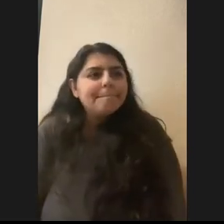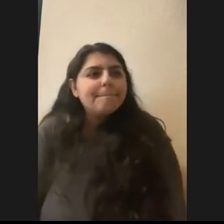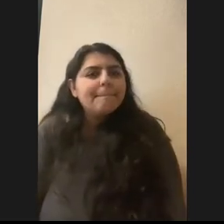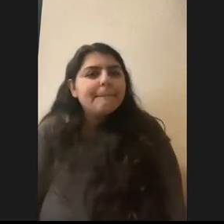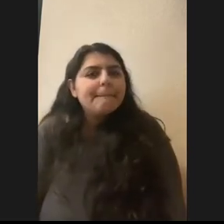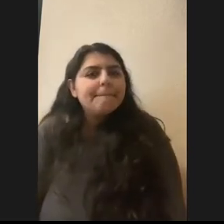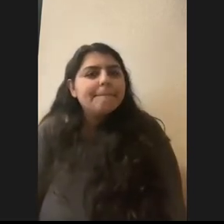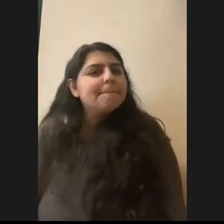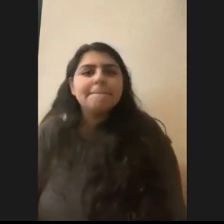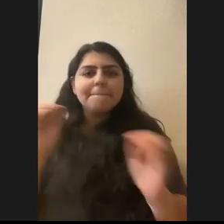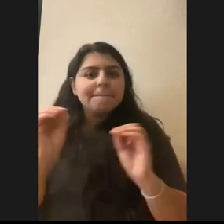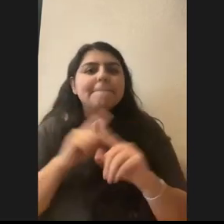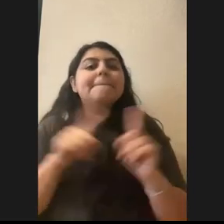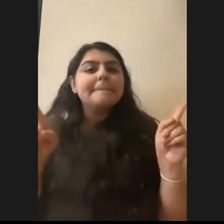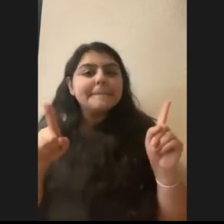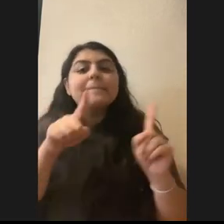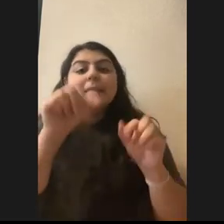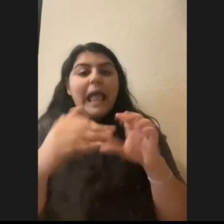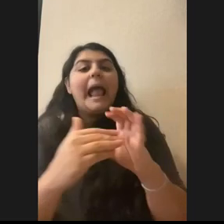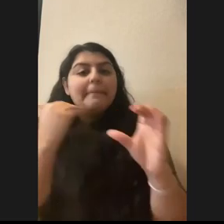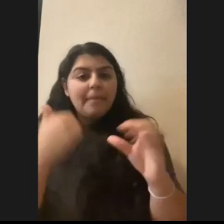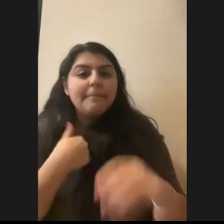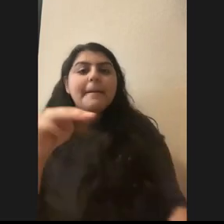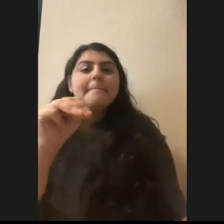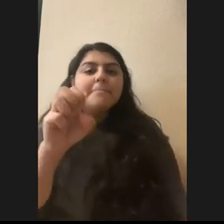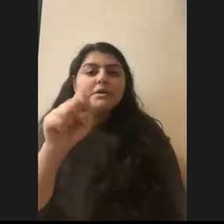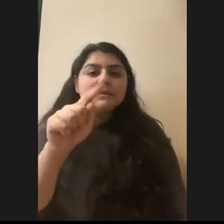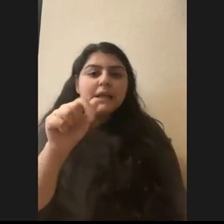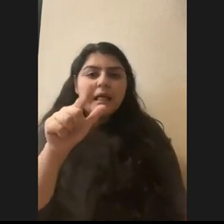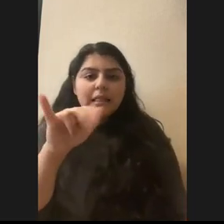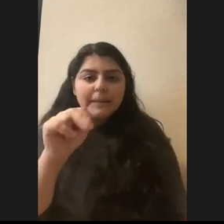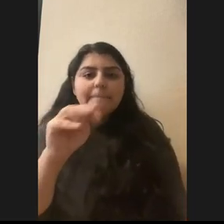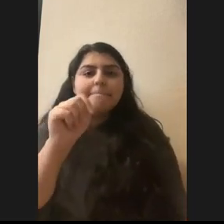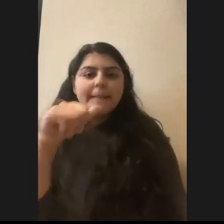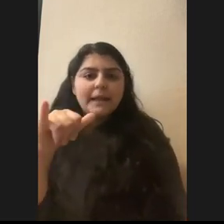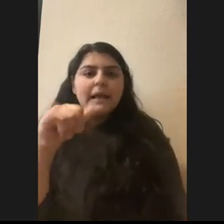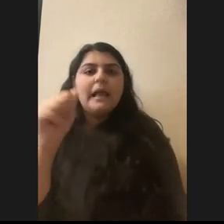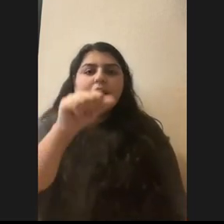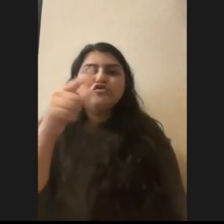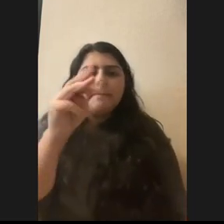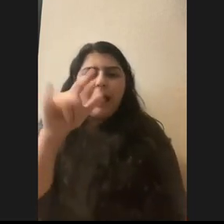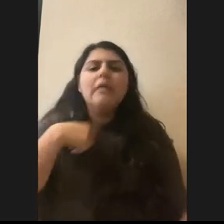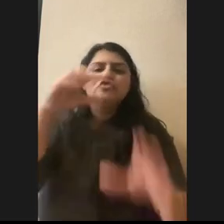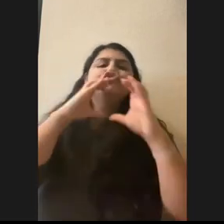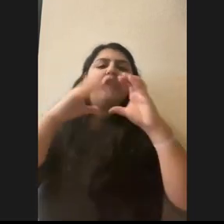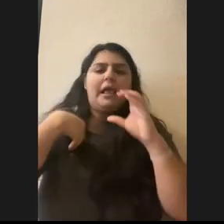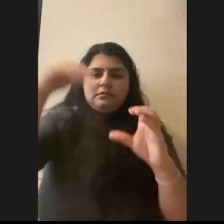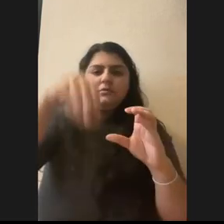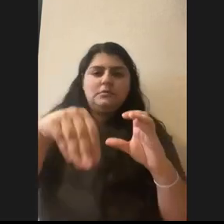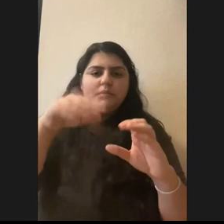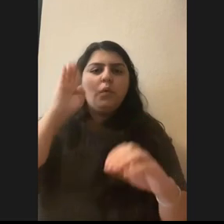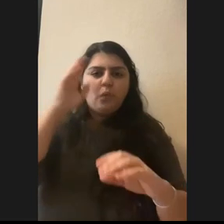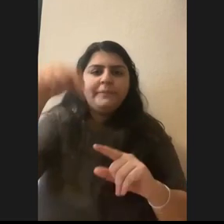I got nothing, but, uh, you can email me at mustelidmay at gmail.com. can put it in the chat maybe, but, uh,